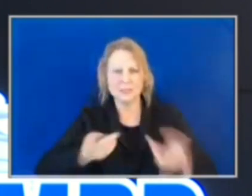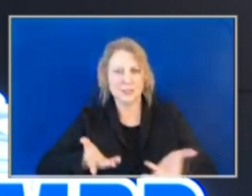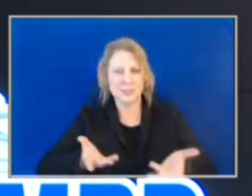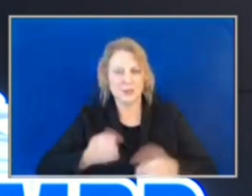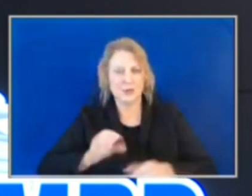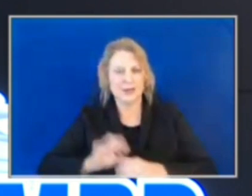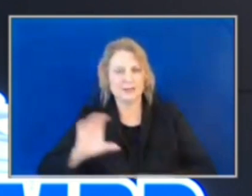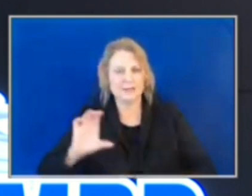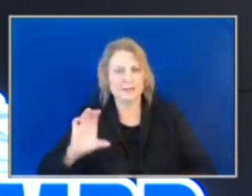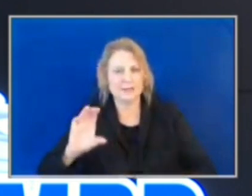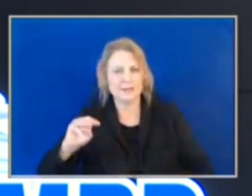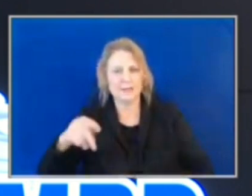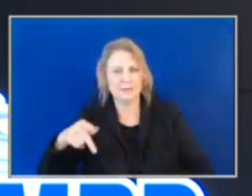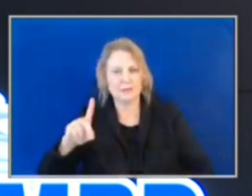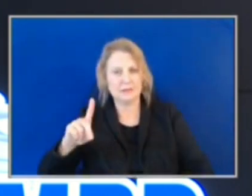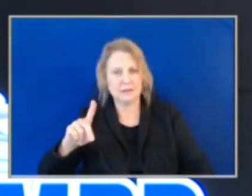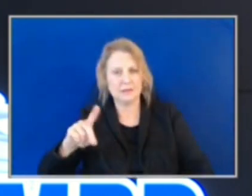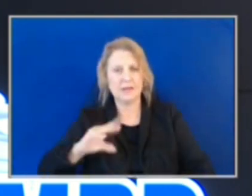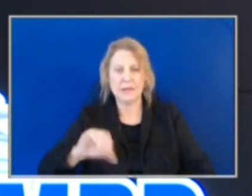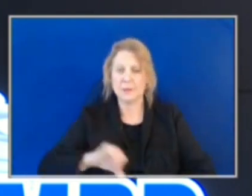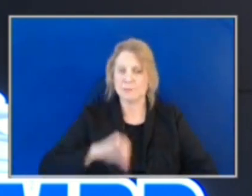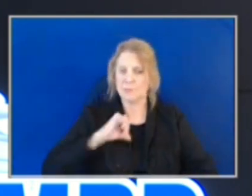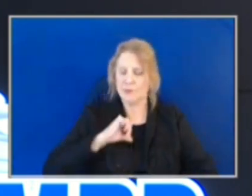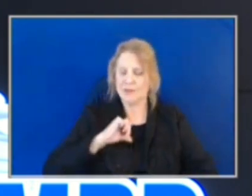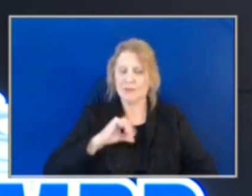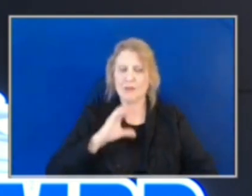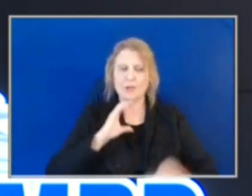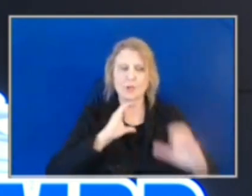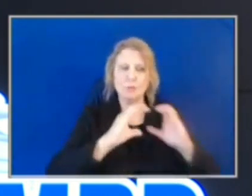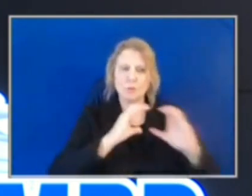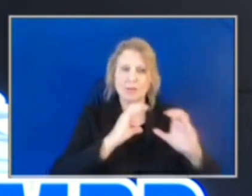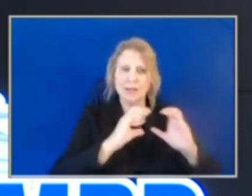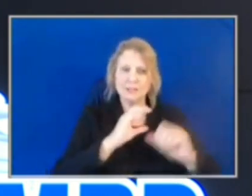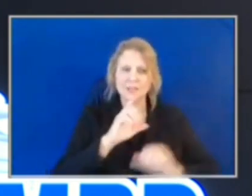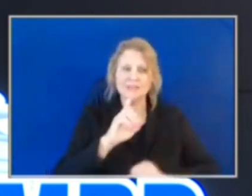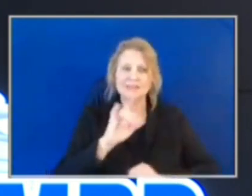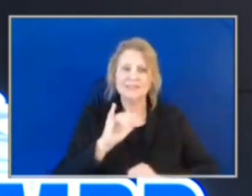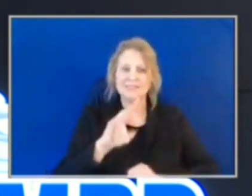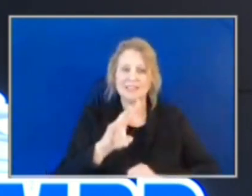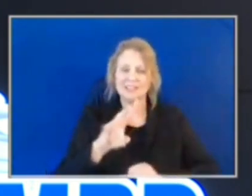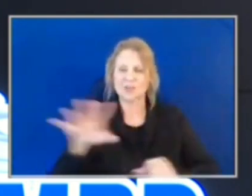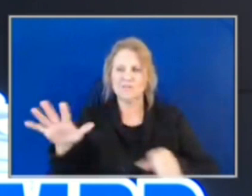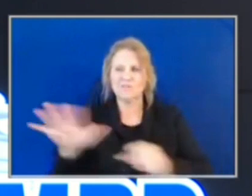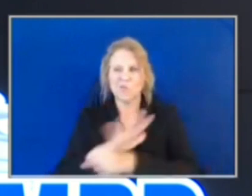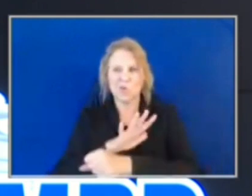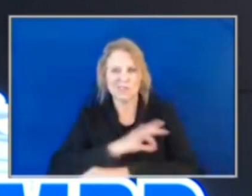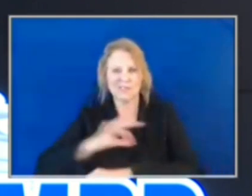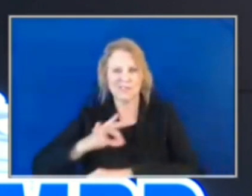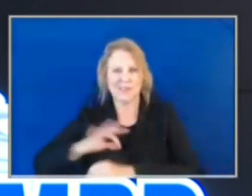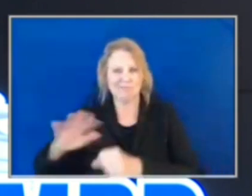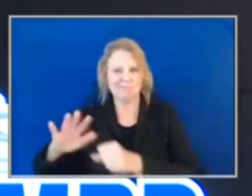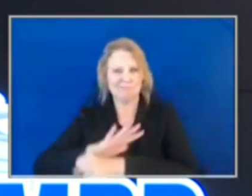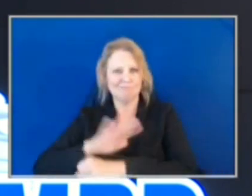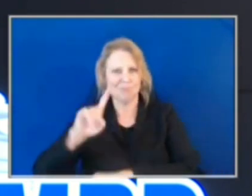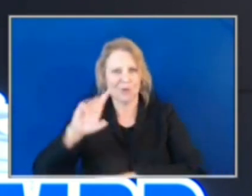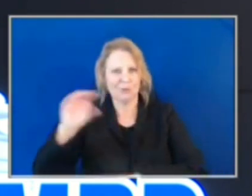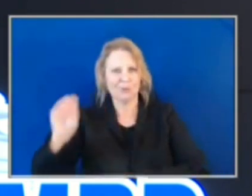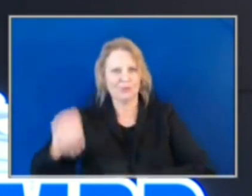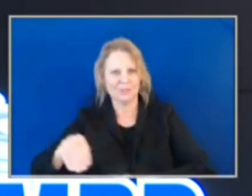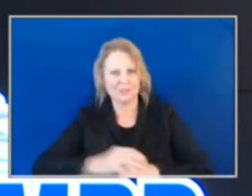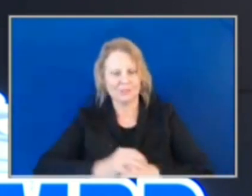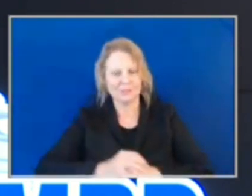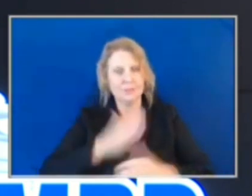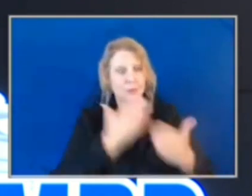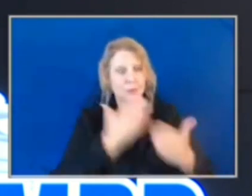I'm also proud to report that the communications division is now fully staffed. Even with that good news, though, we will